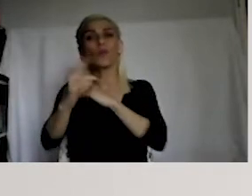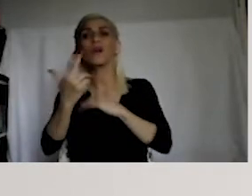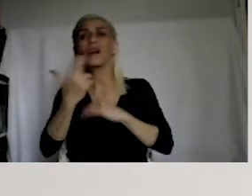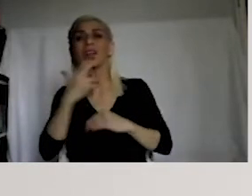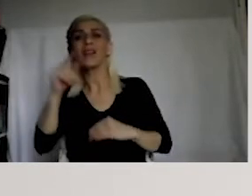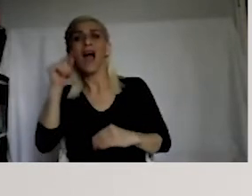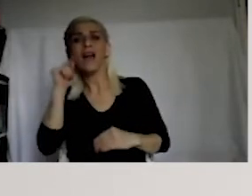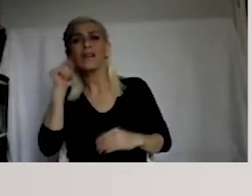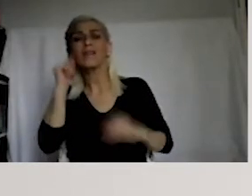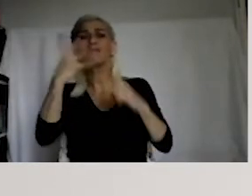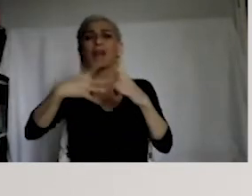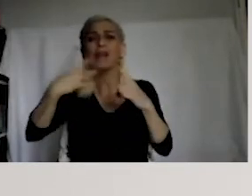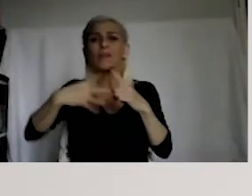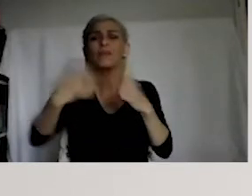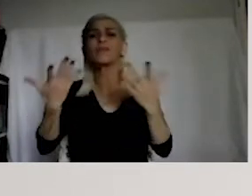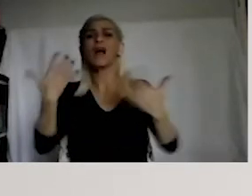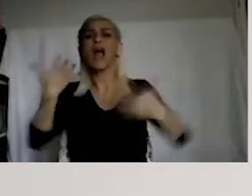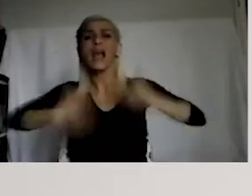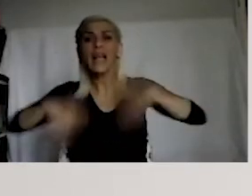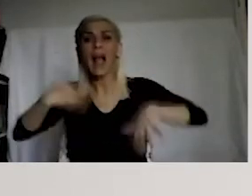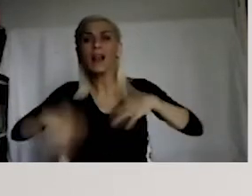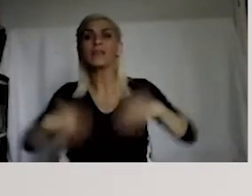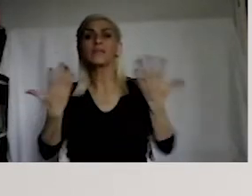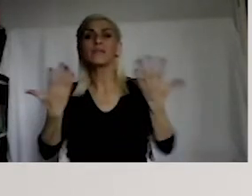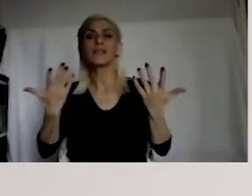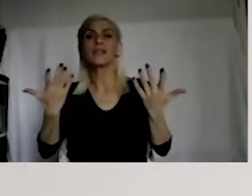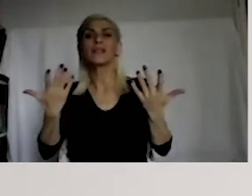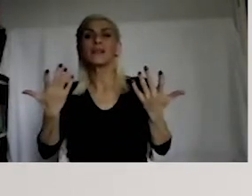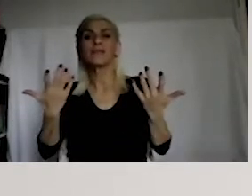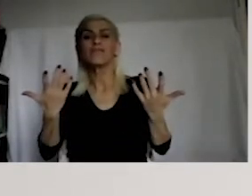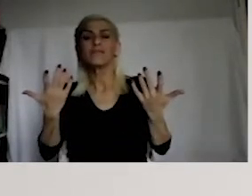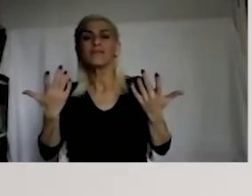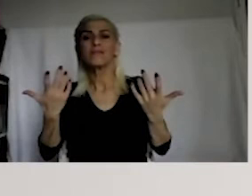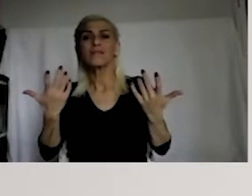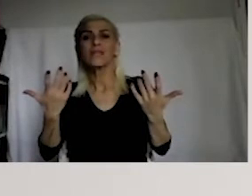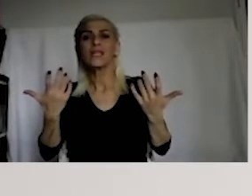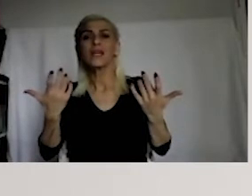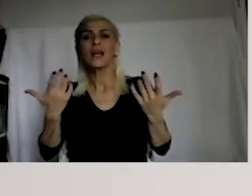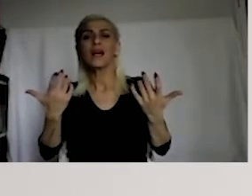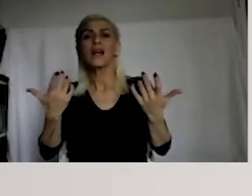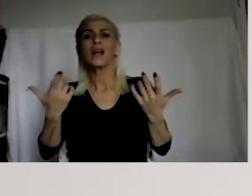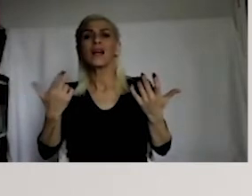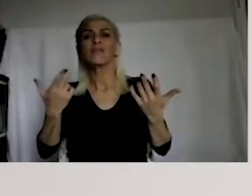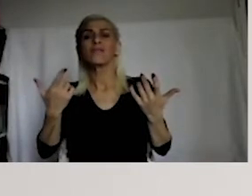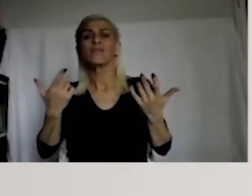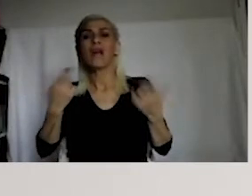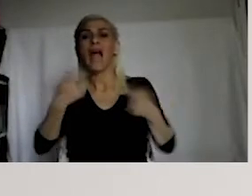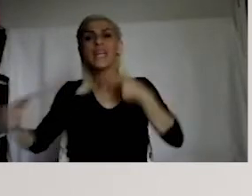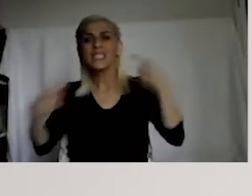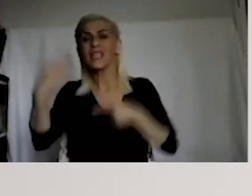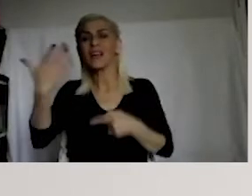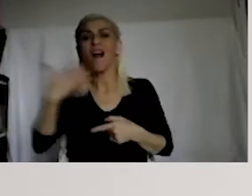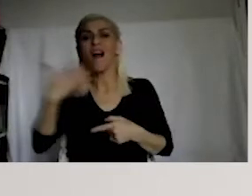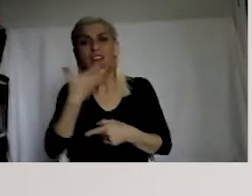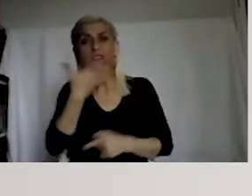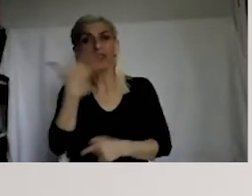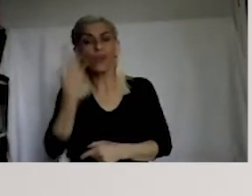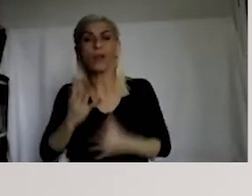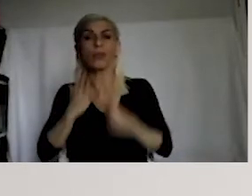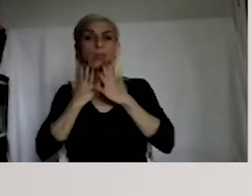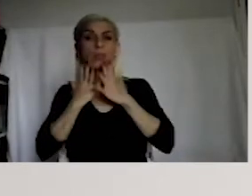orientation, disability, being disadvantaged. Any hate speech against these groups